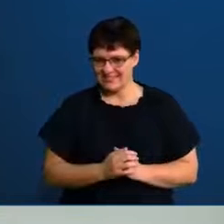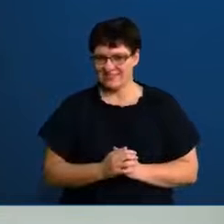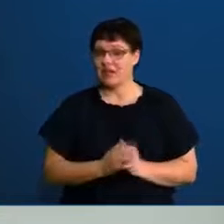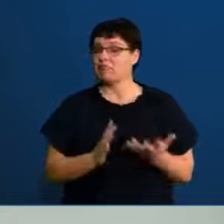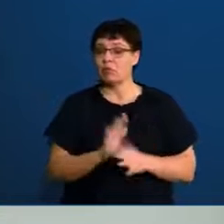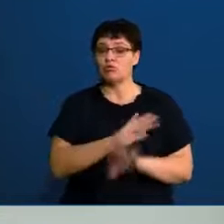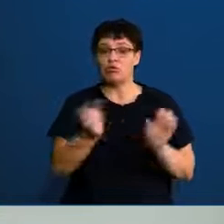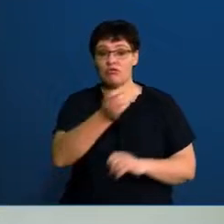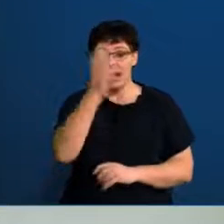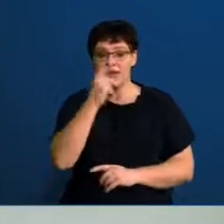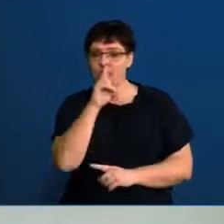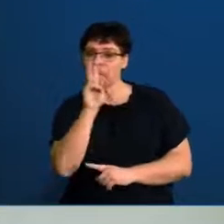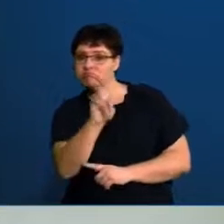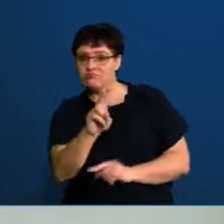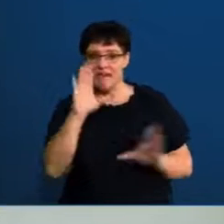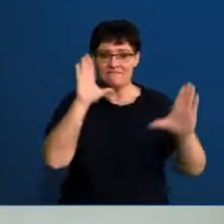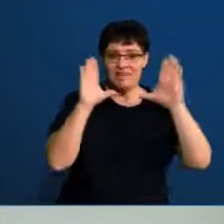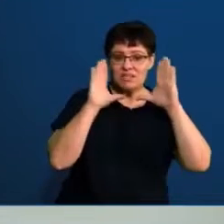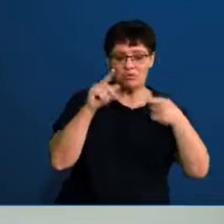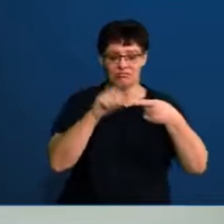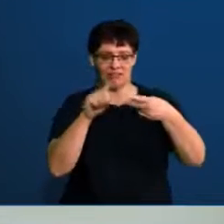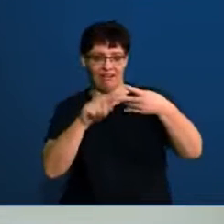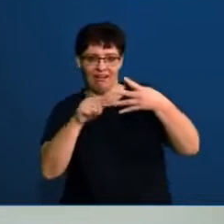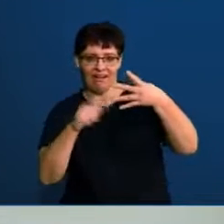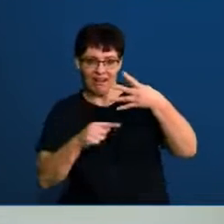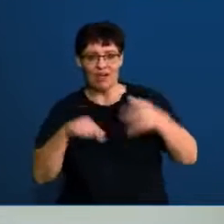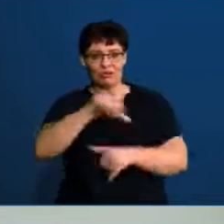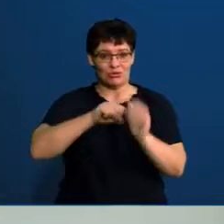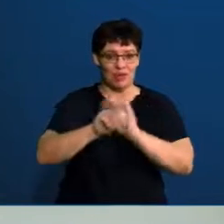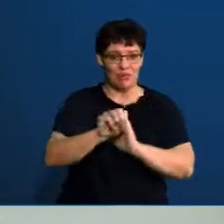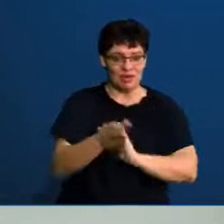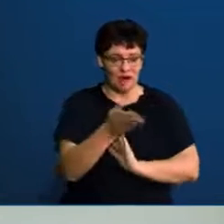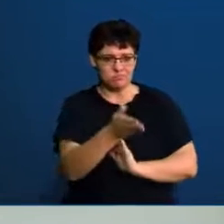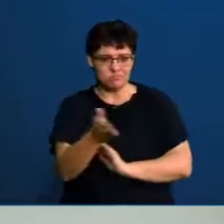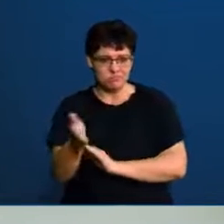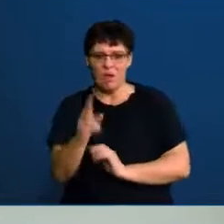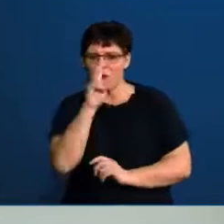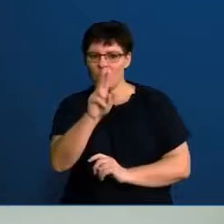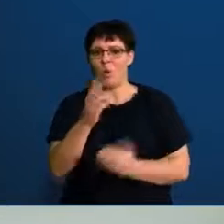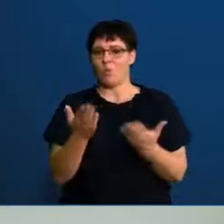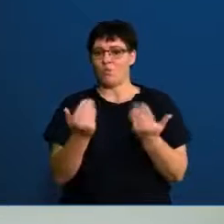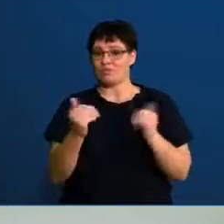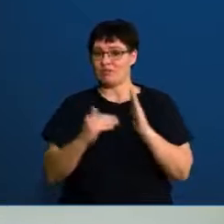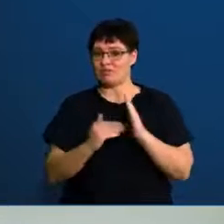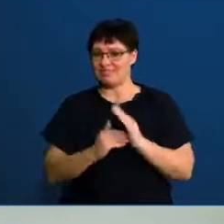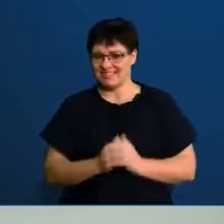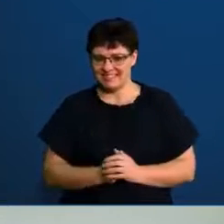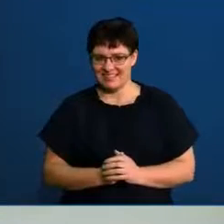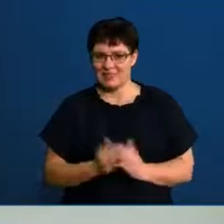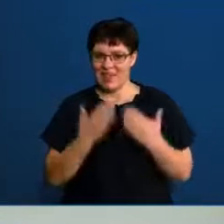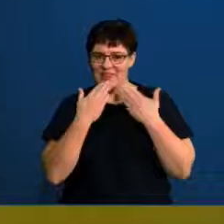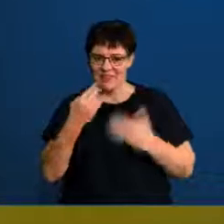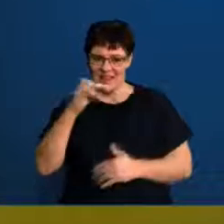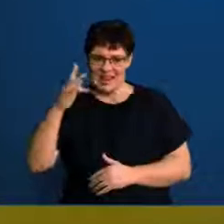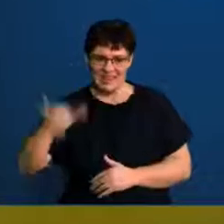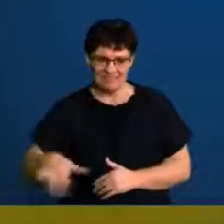Don't forget to hit us up on our Facebook page and all our other social media platforms just search for Was-A-Matrix. Thank you so much Hayley and